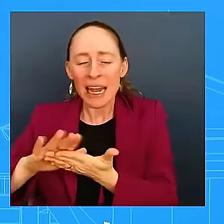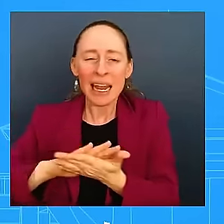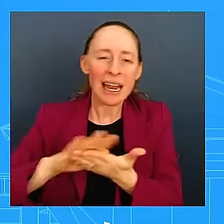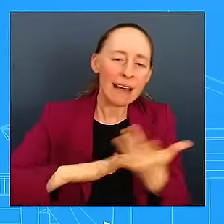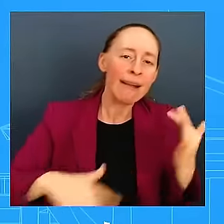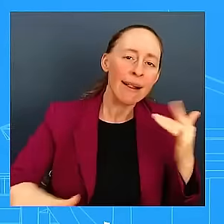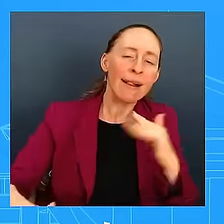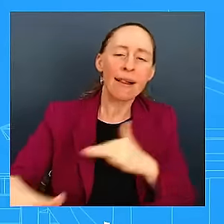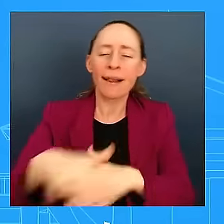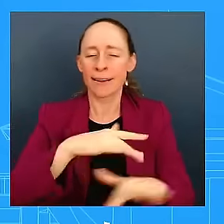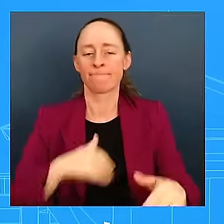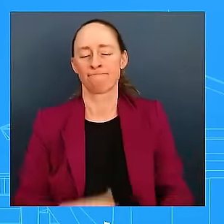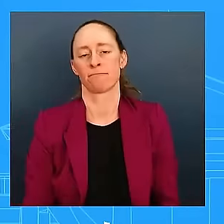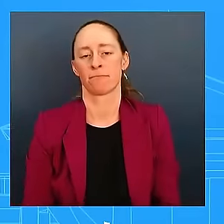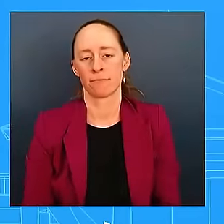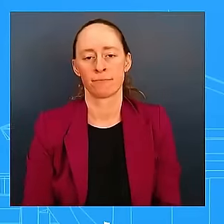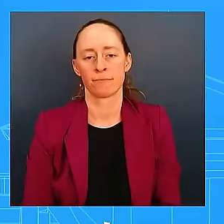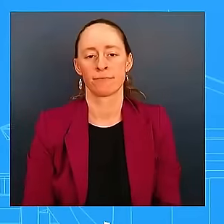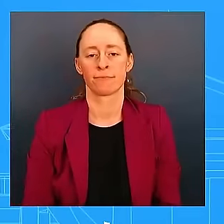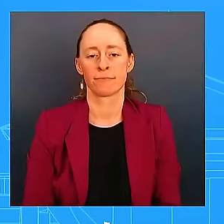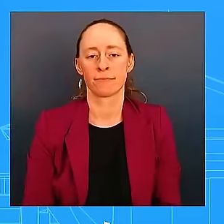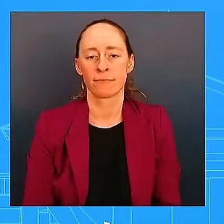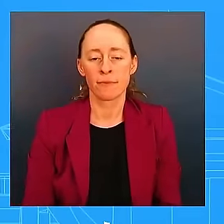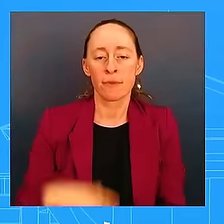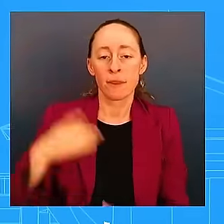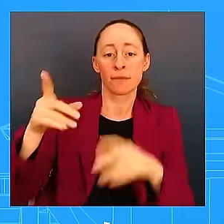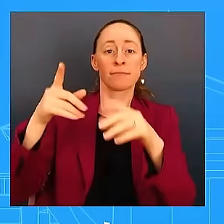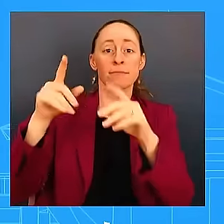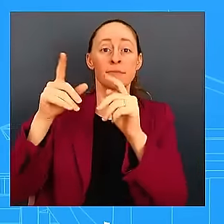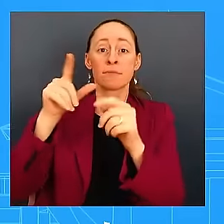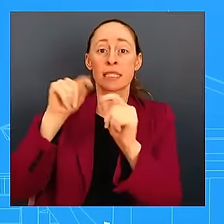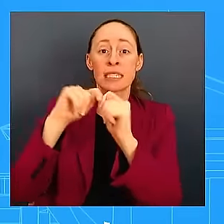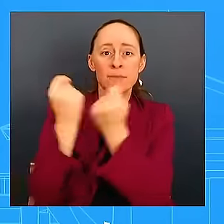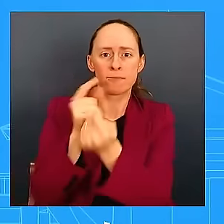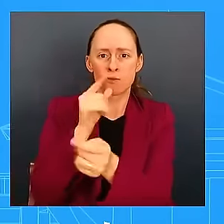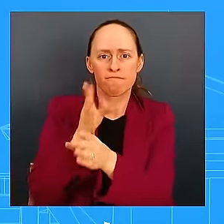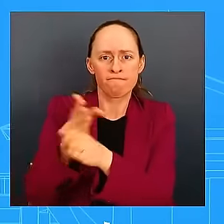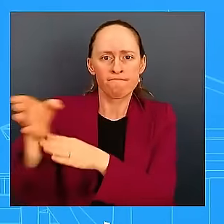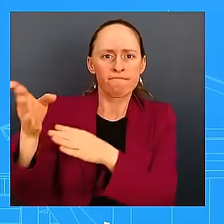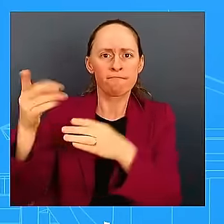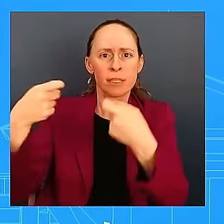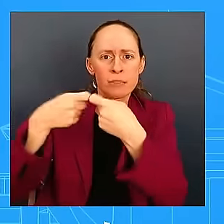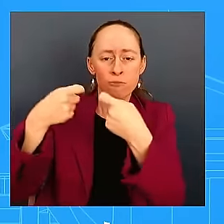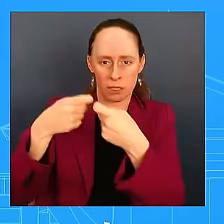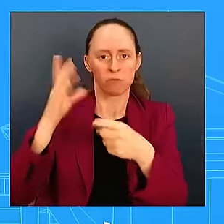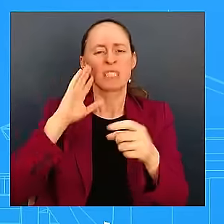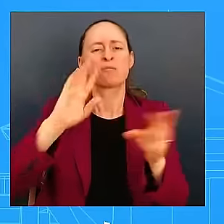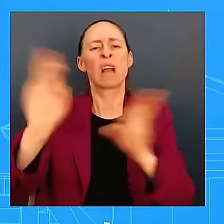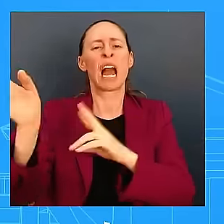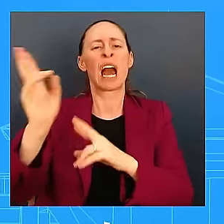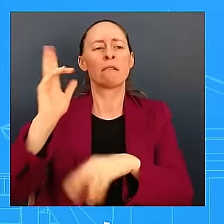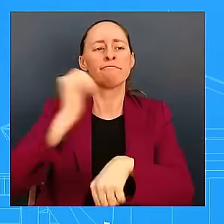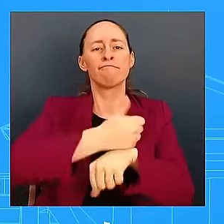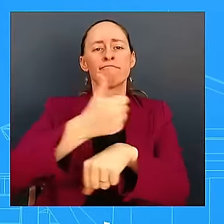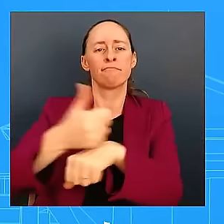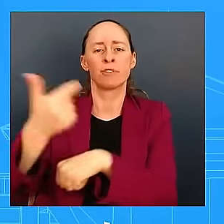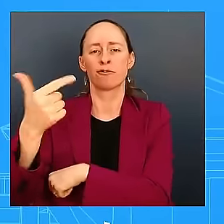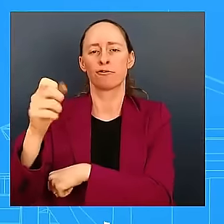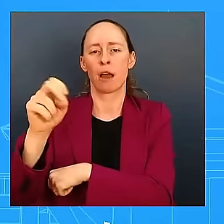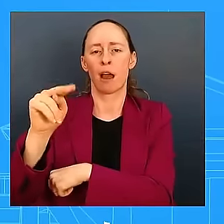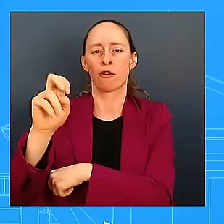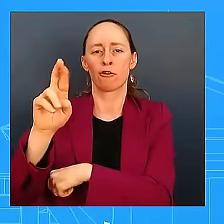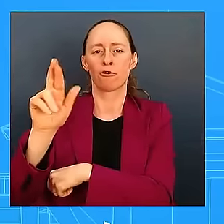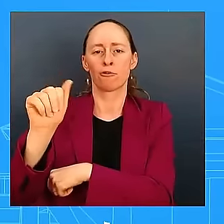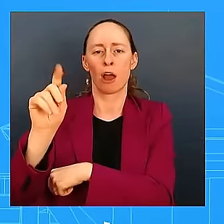us put generators in on critical facilities to help make sure that those facilities have power, but they can also make assessments on how to